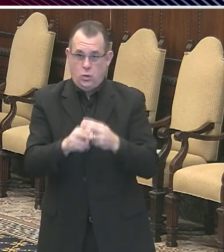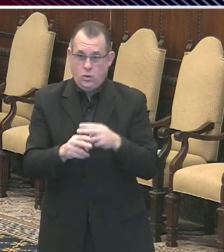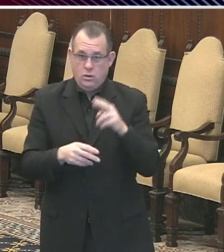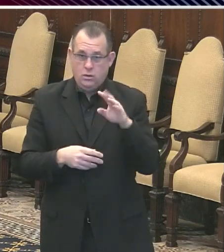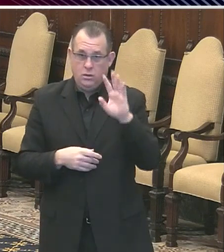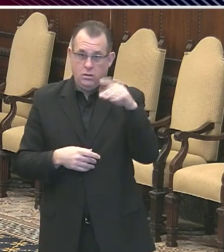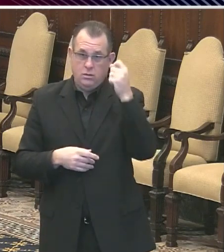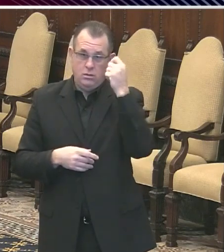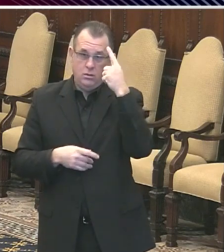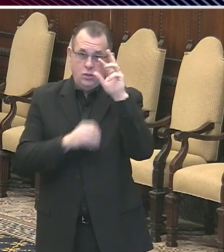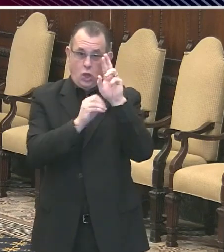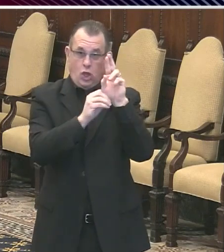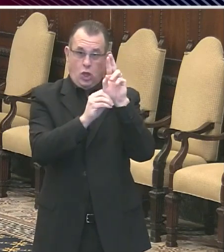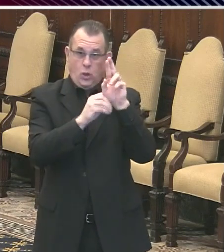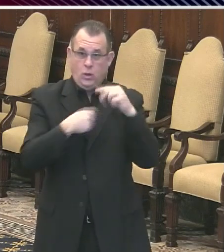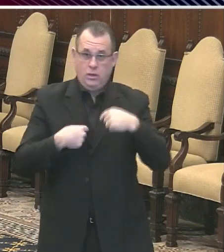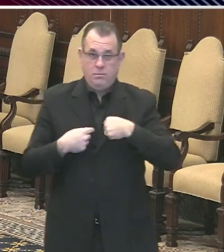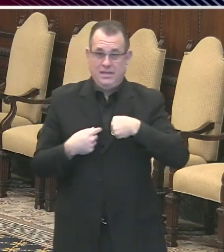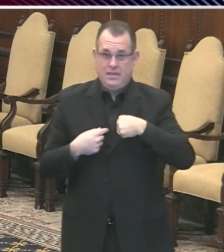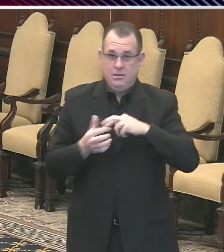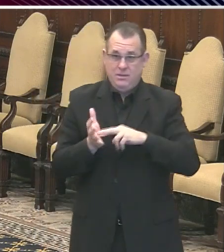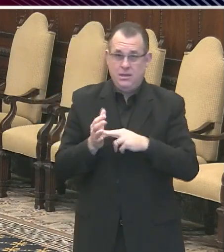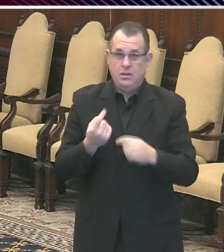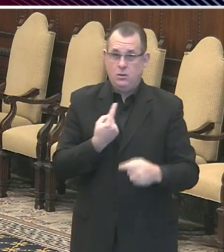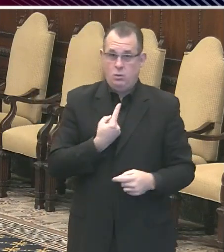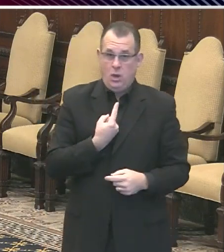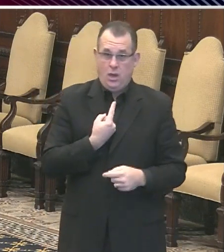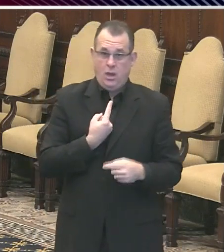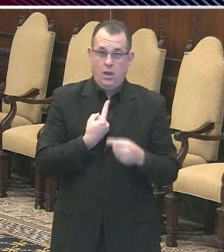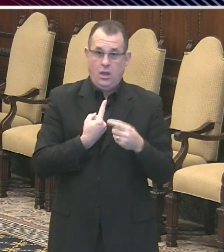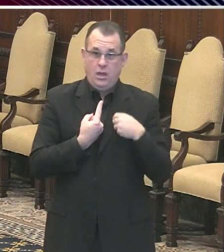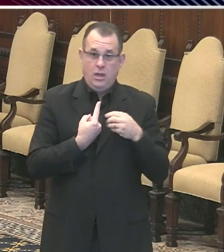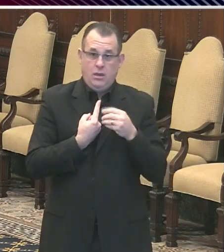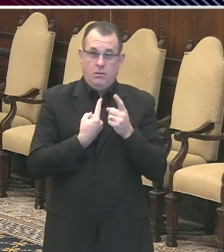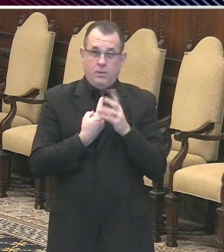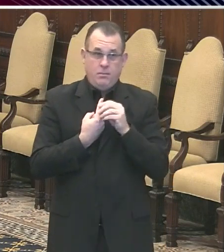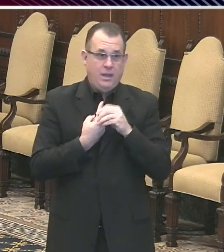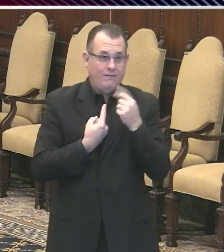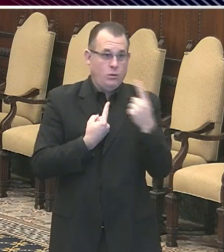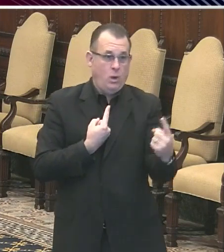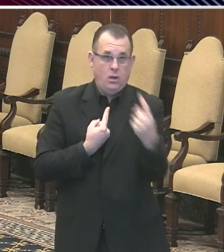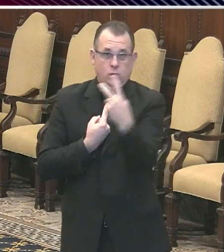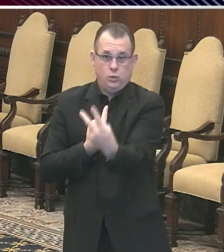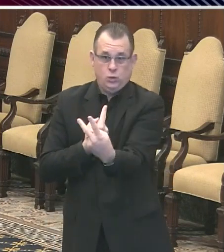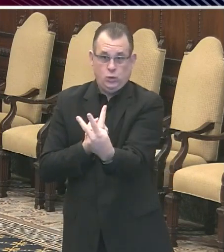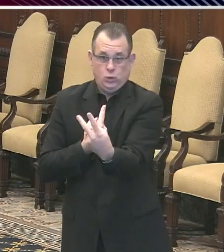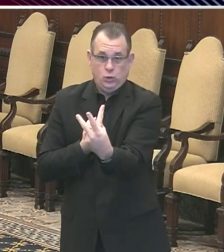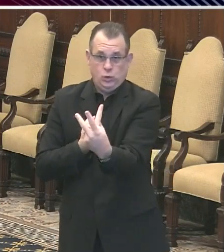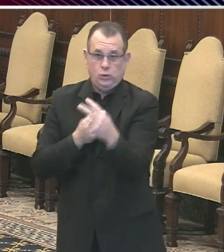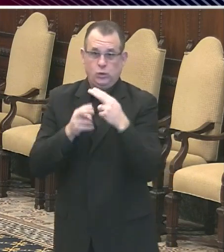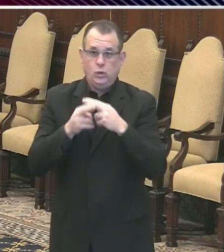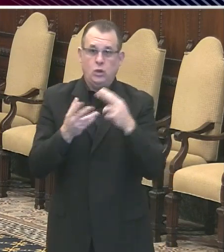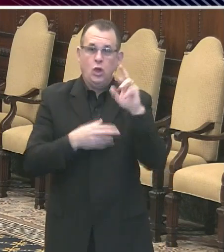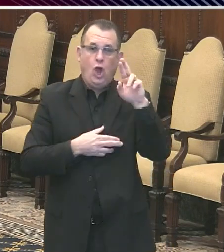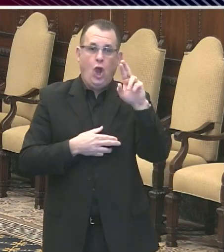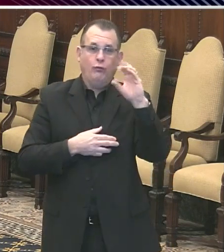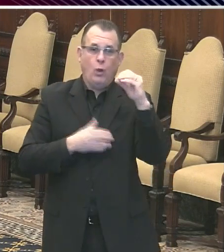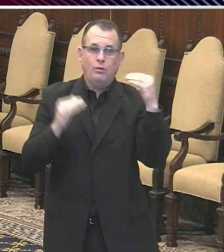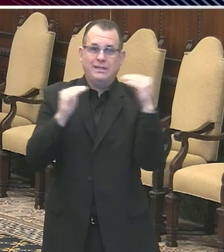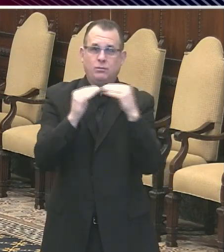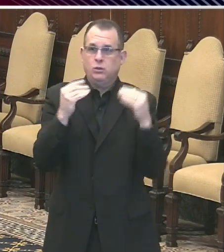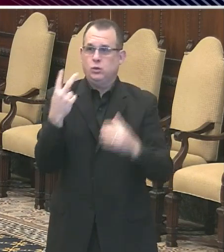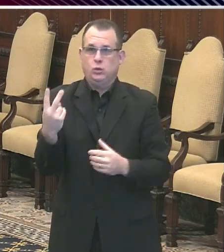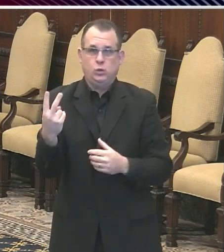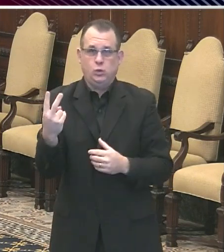people, then the reproductive rate R-naught would be 2.0. If that happened across the entire city of Philadelphia, that would mean a very rapidly